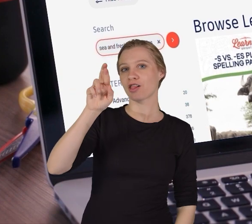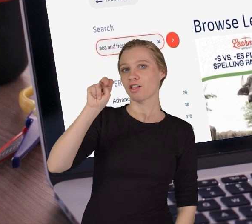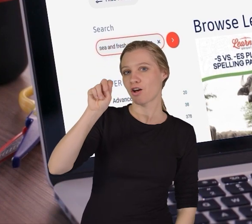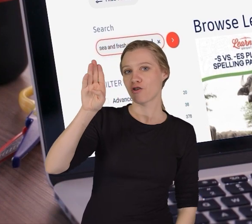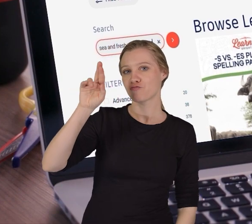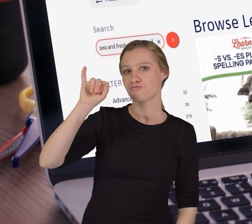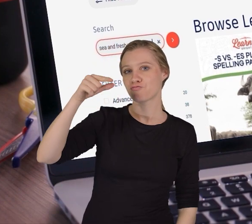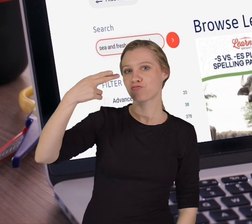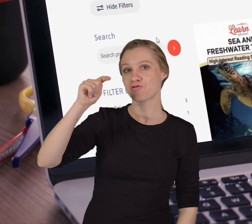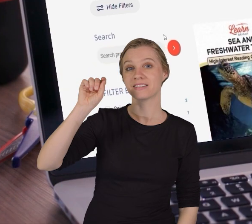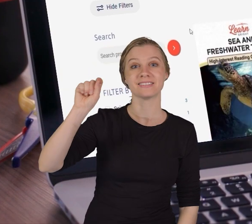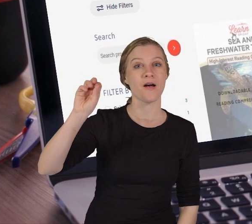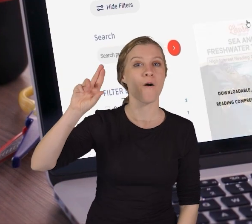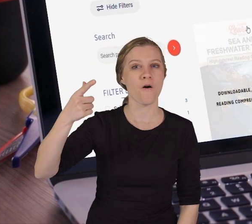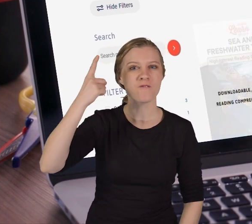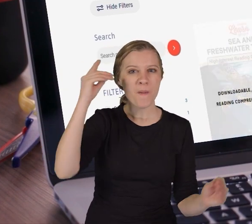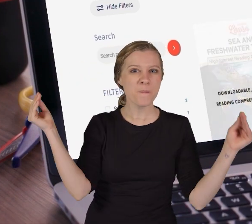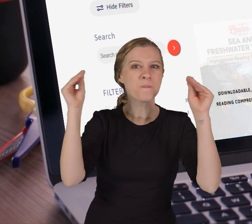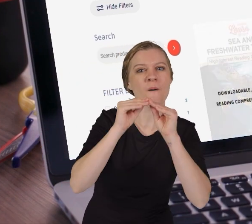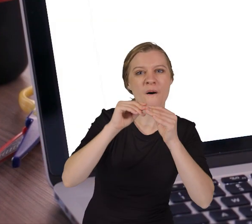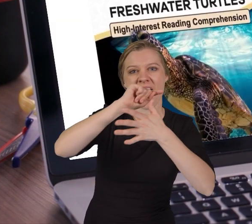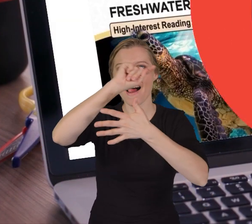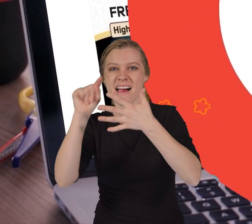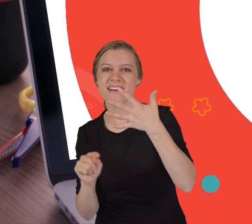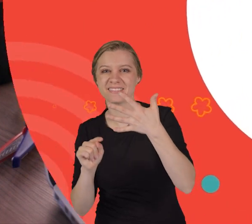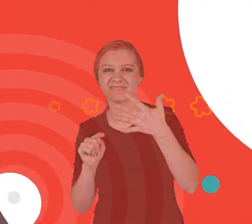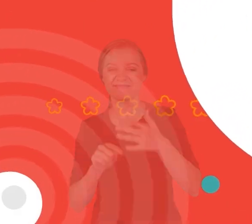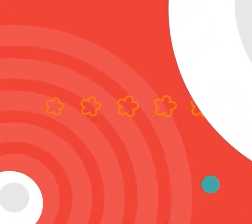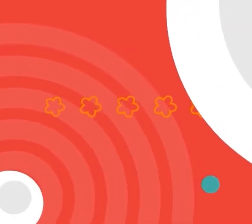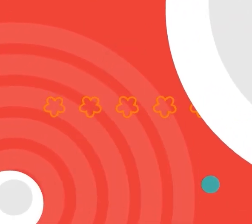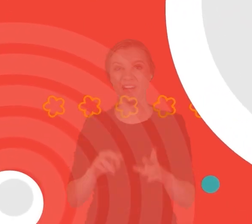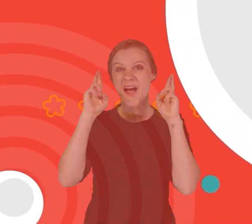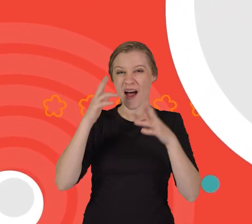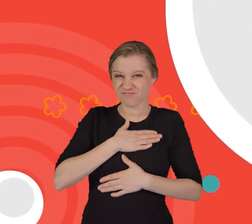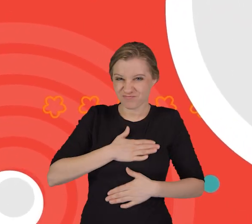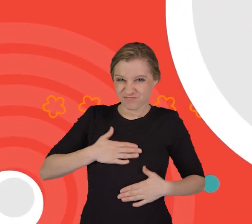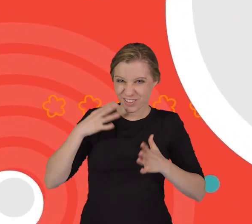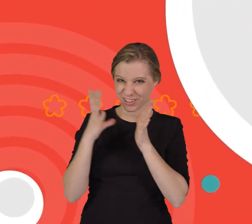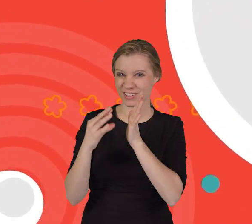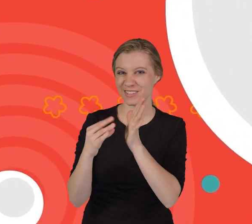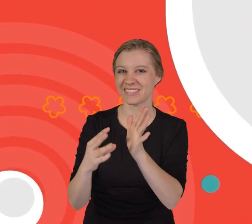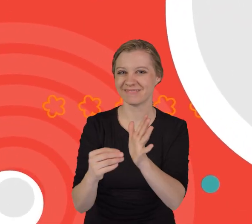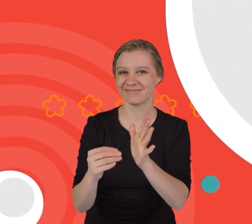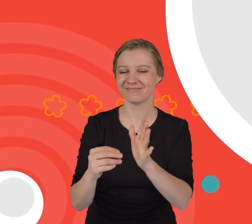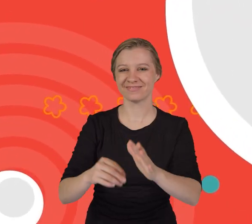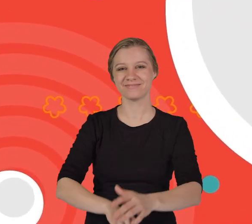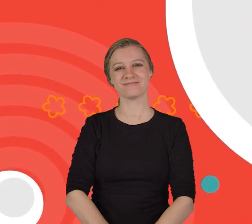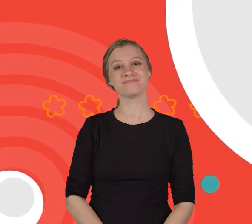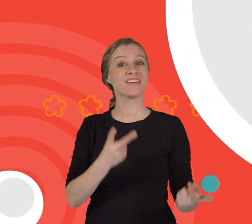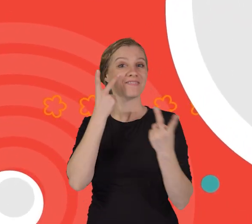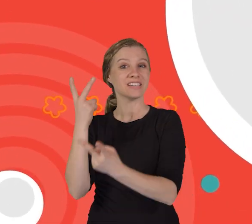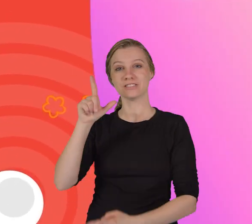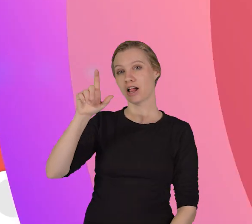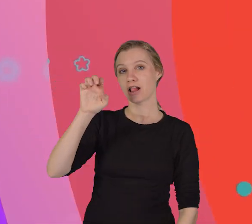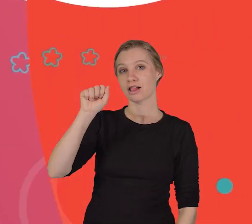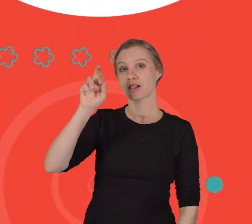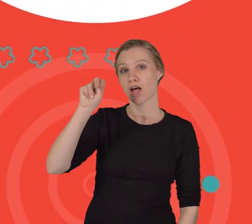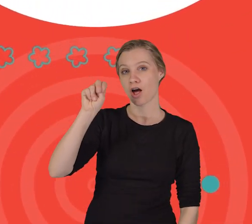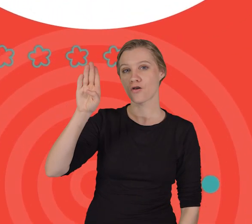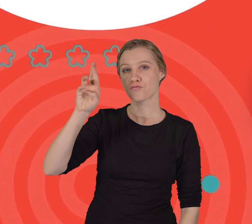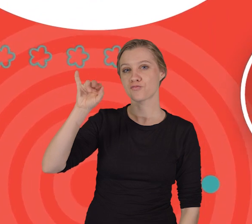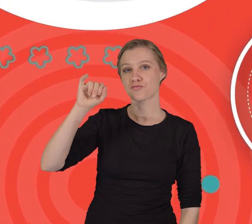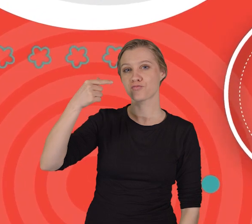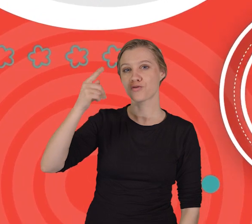to learnbright.org for even more. Hope you had fun learning with us. Visit us at